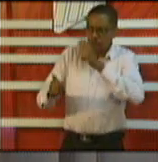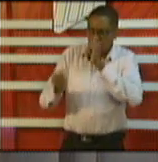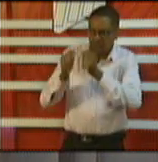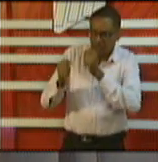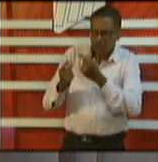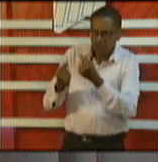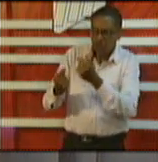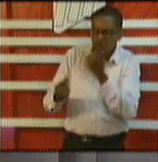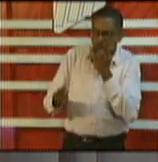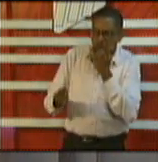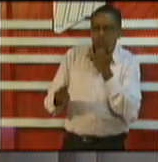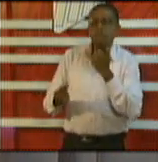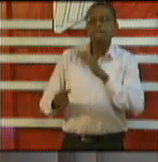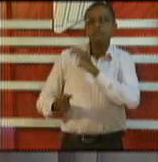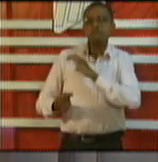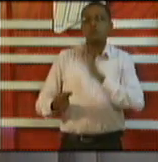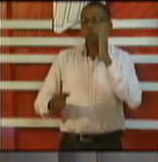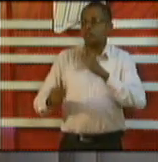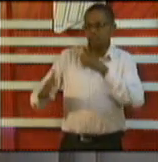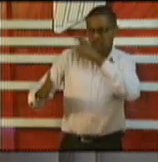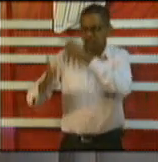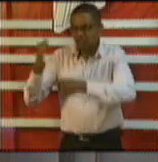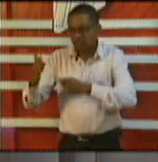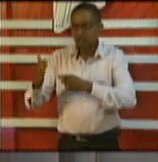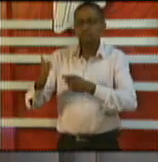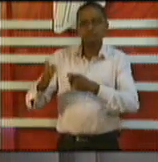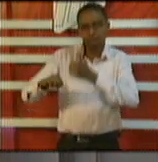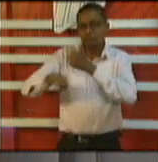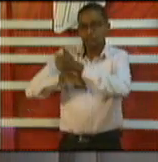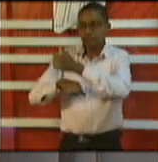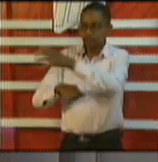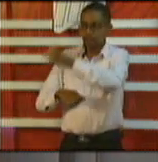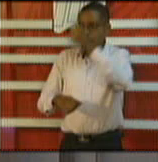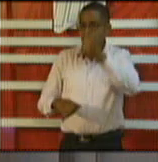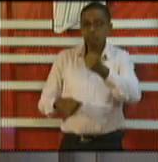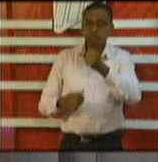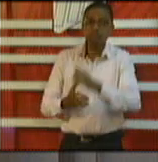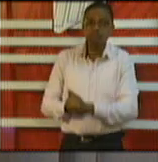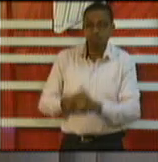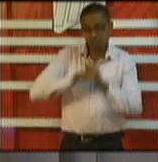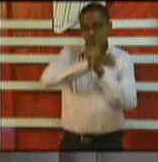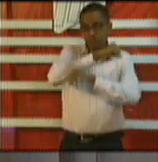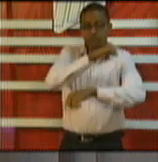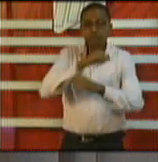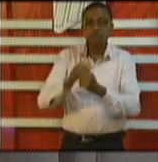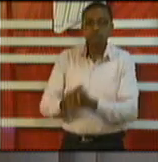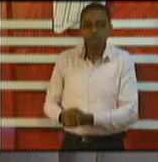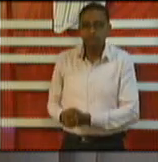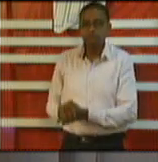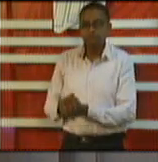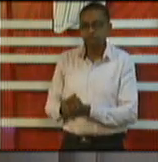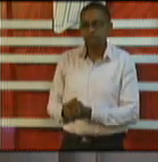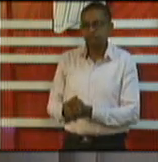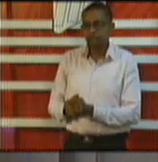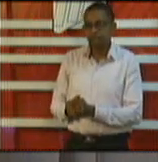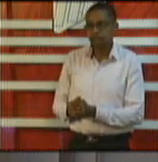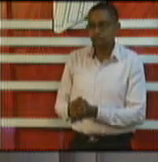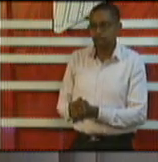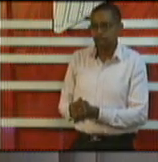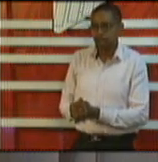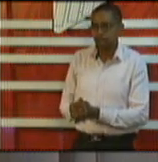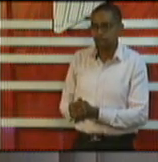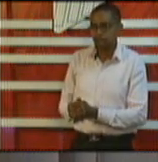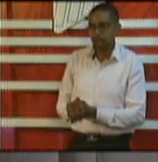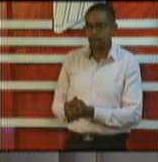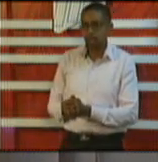asked that we look in particular at human trafficking and any other criminal offence that can be brought to bear on these persons to